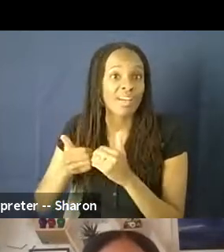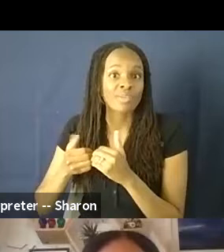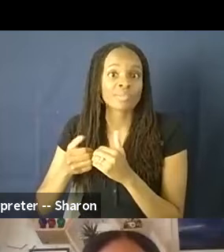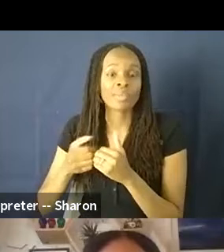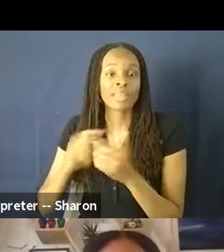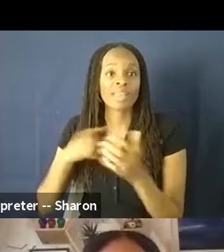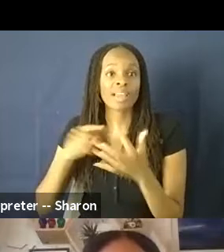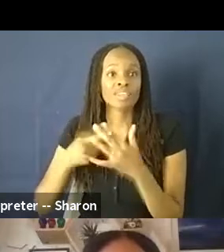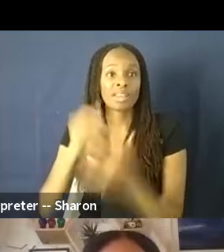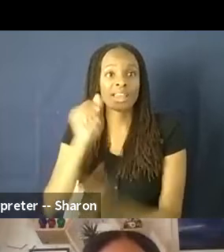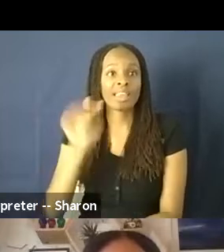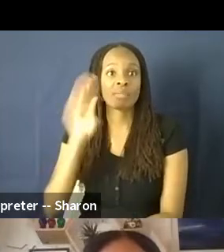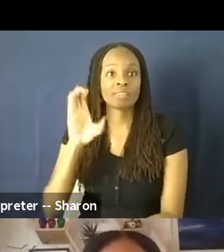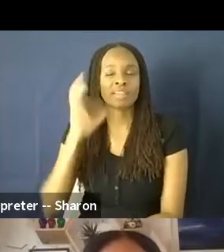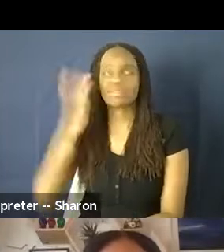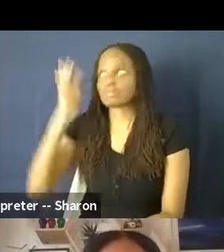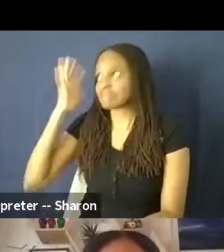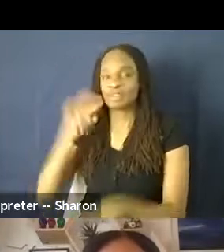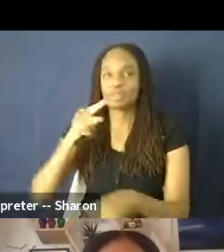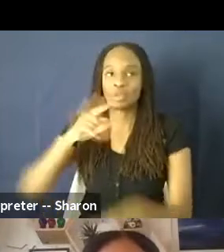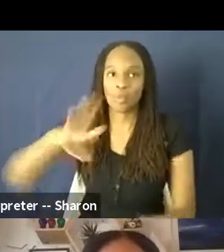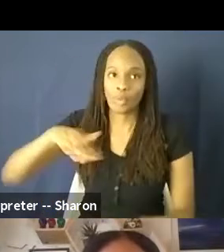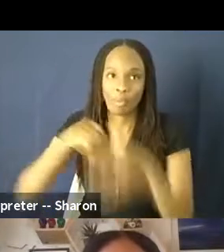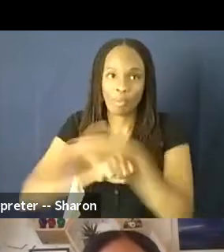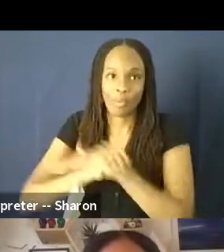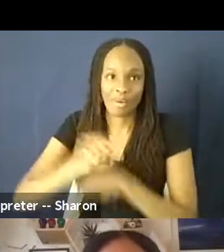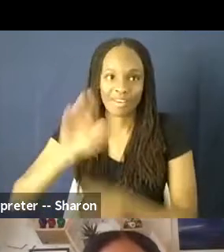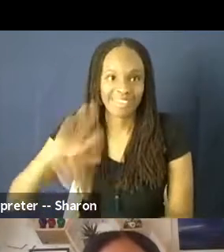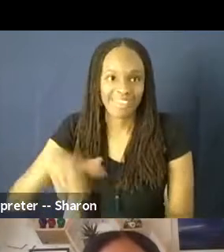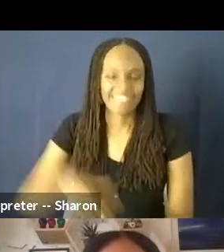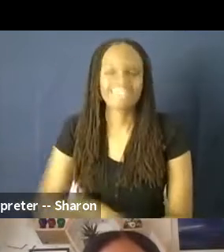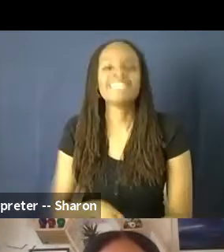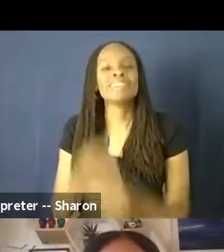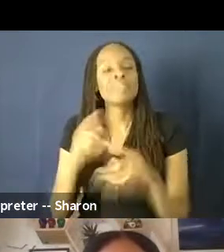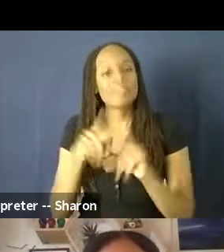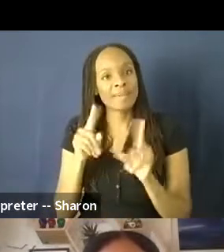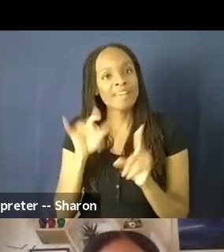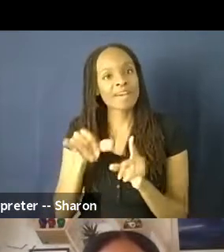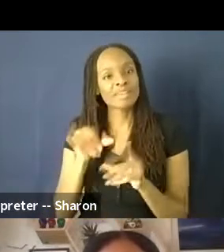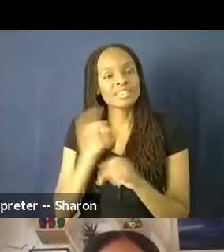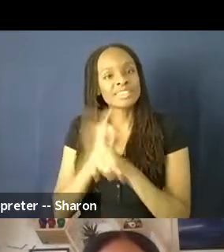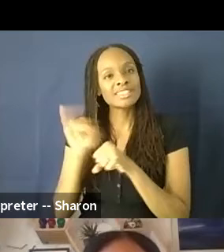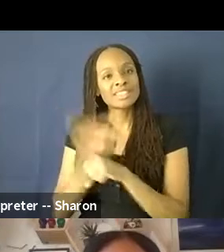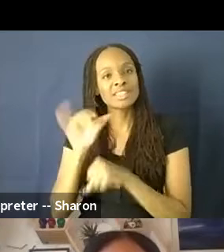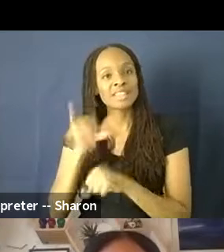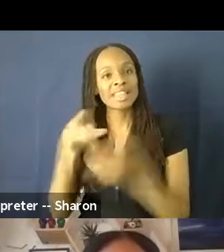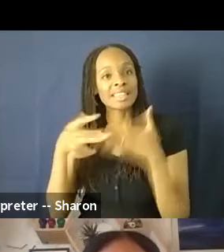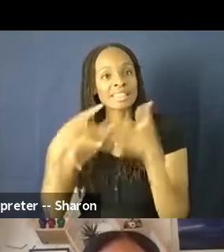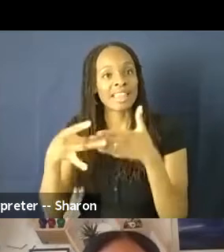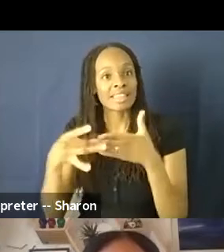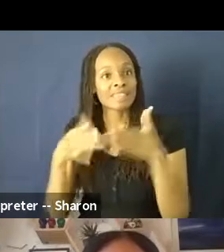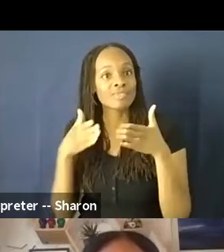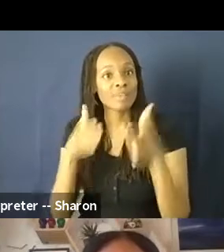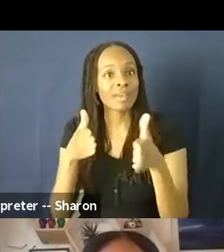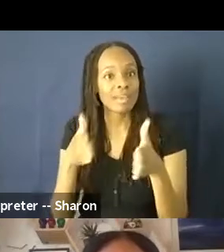ABC back when none of you were born and, you know, it was internships that really led the pathway. So I